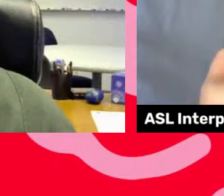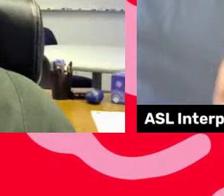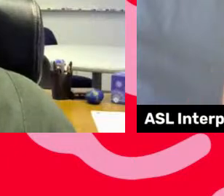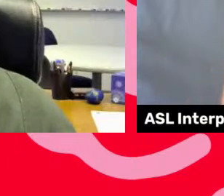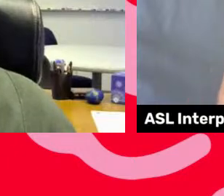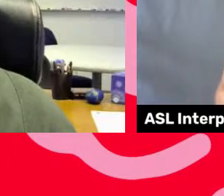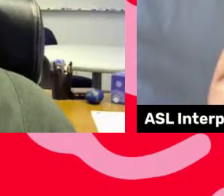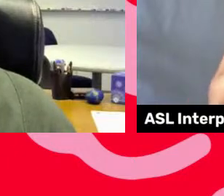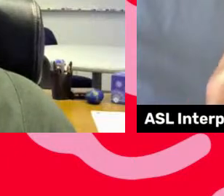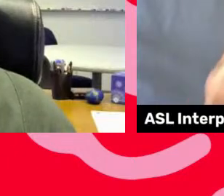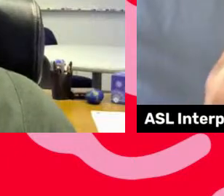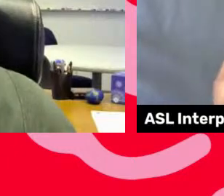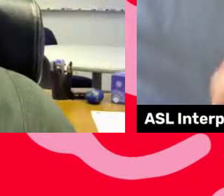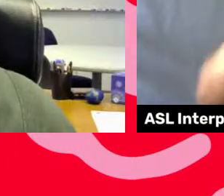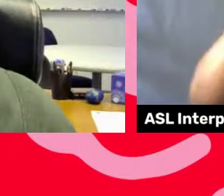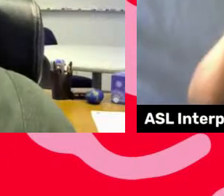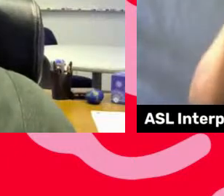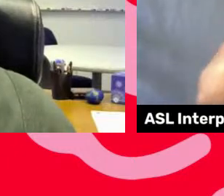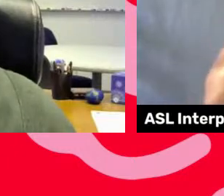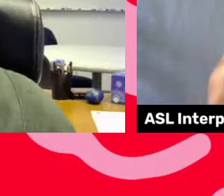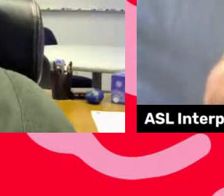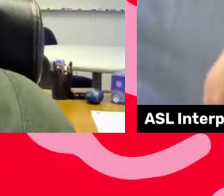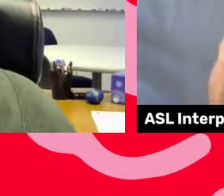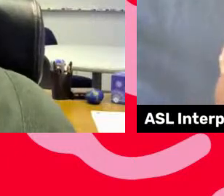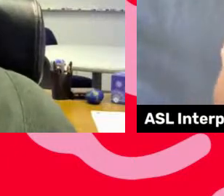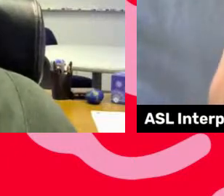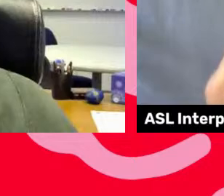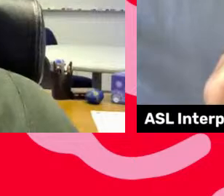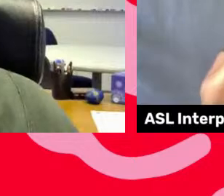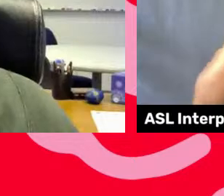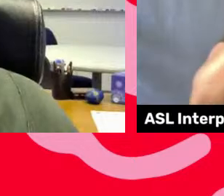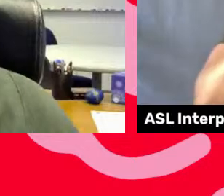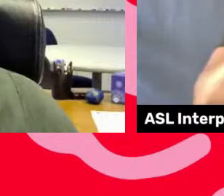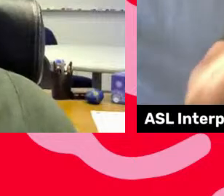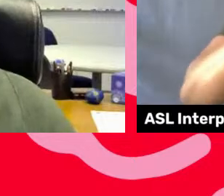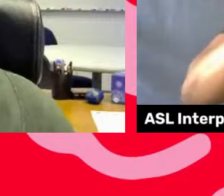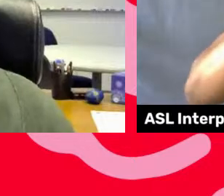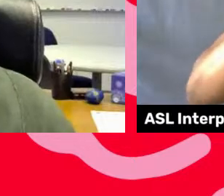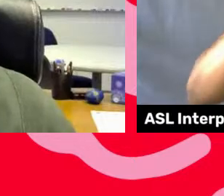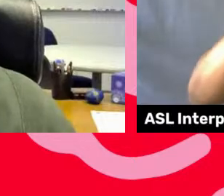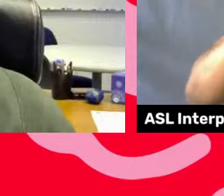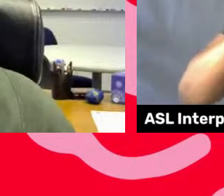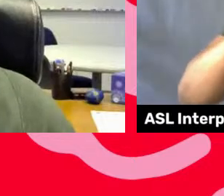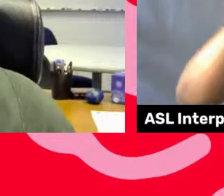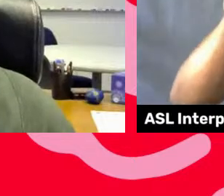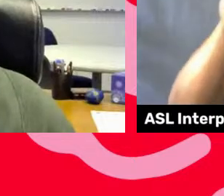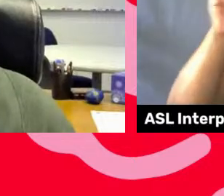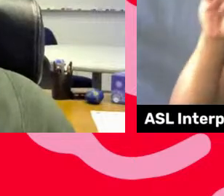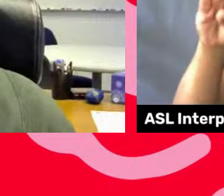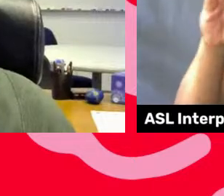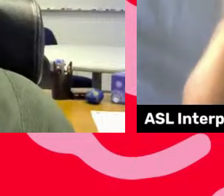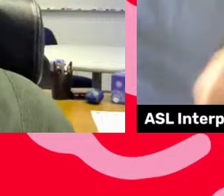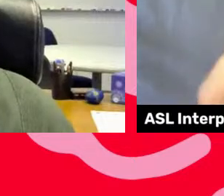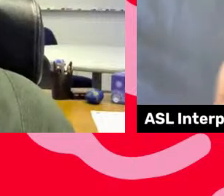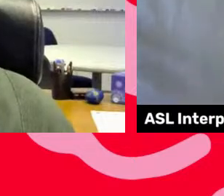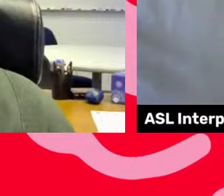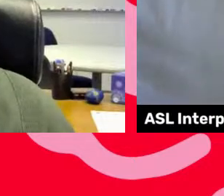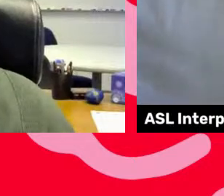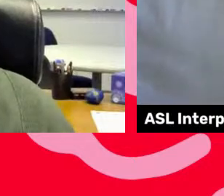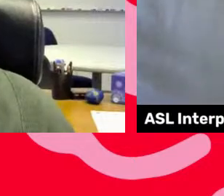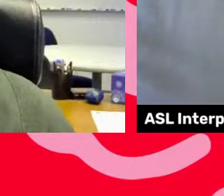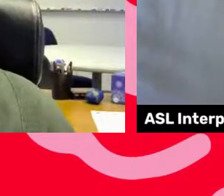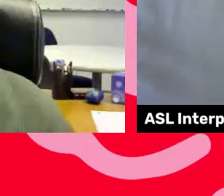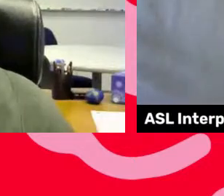a Double Up Challenge happening. Thanks to the generosity of Susan and Bob McElley, if we raise $50,000